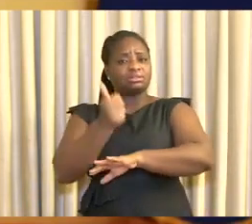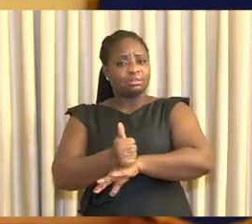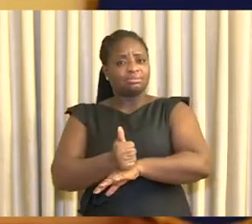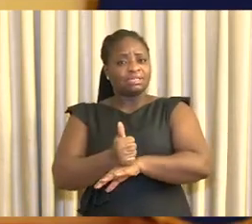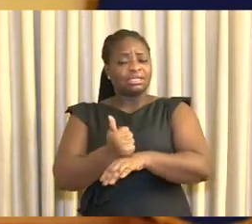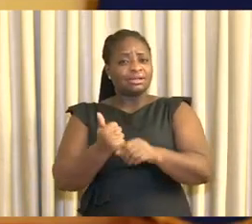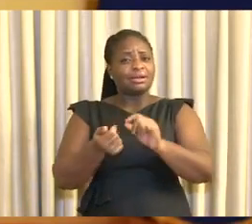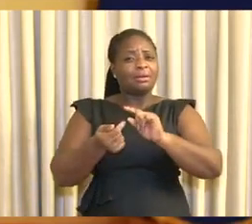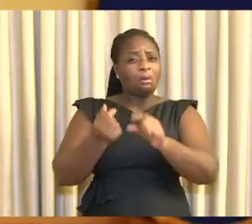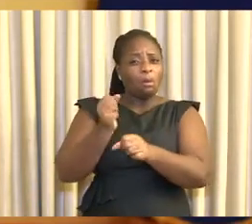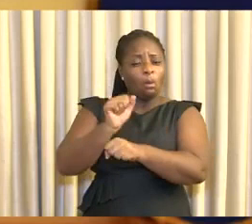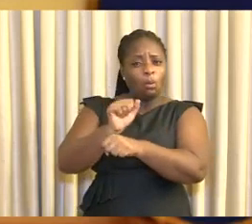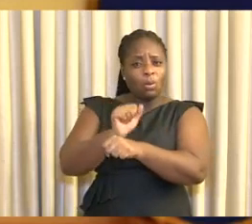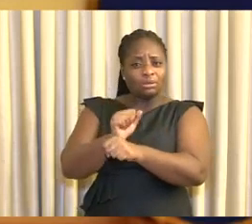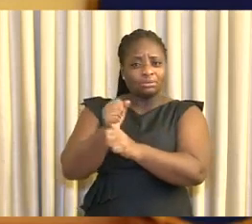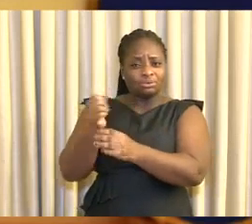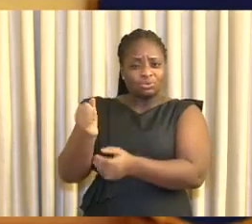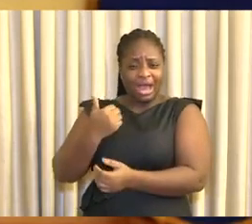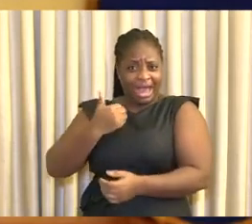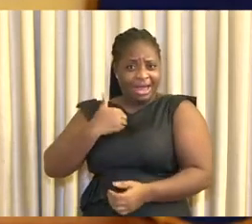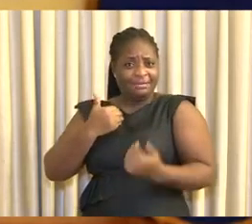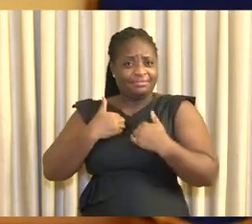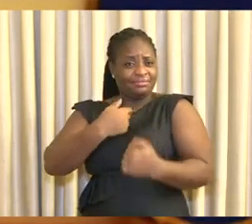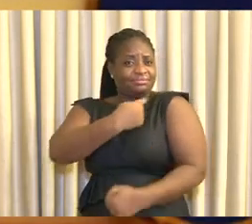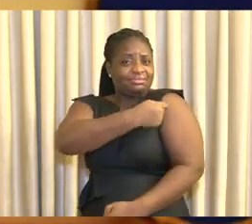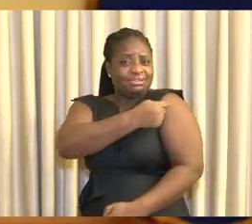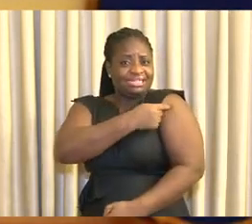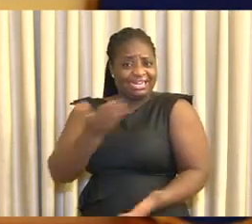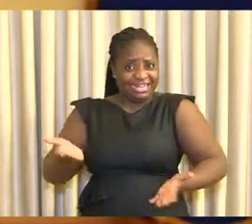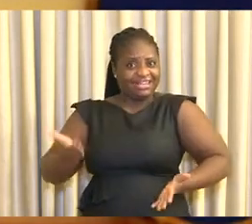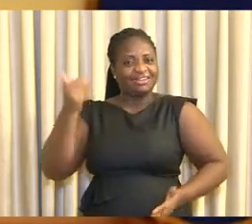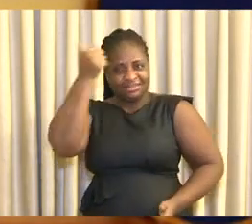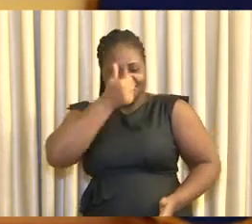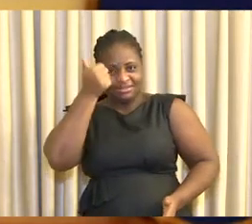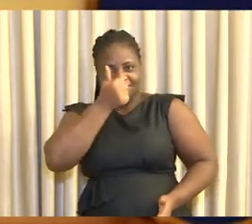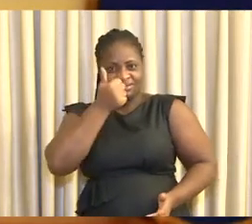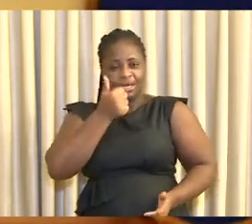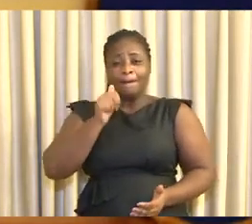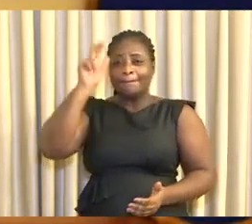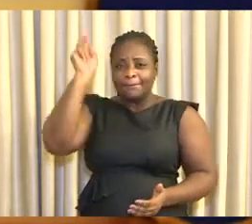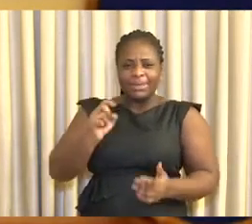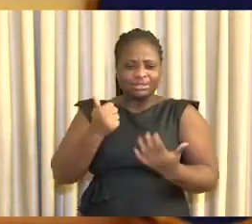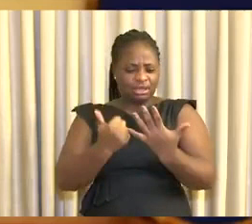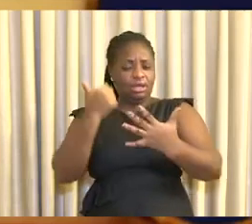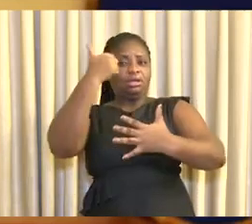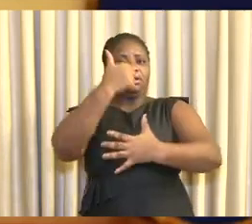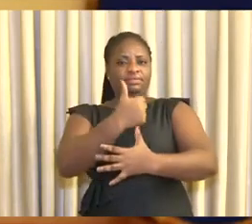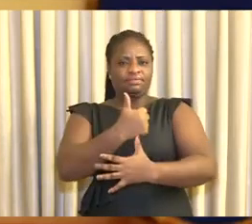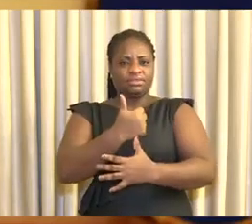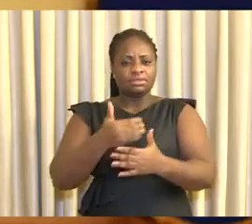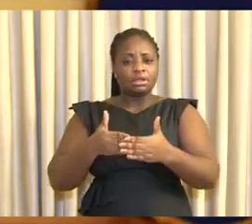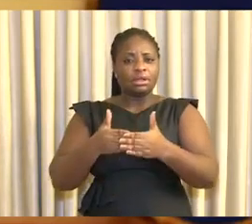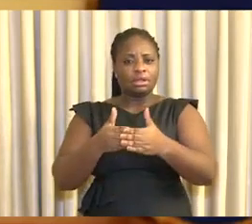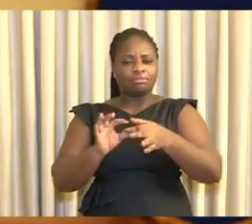framework for sustaining vaccine manufacturing in Africa. We must advance African-led partnerships